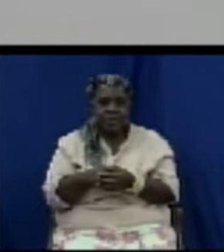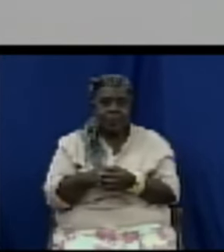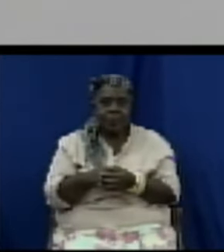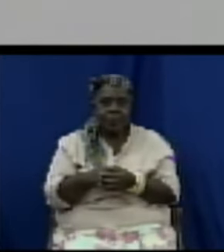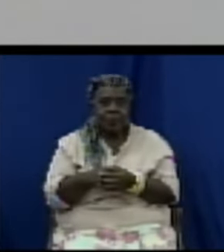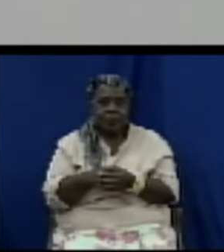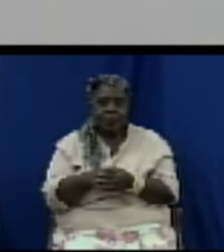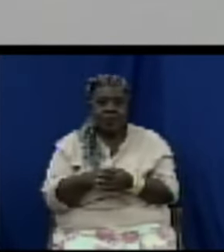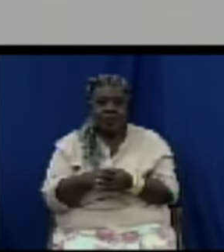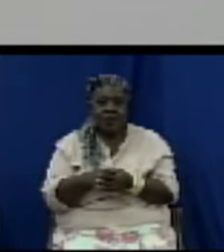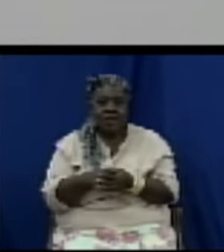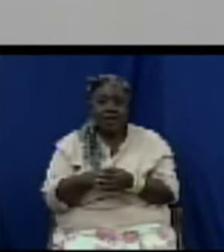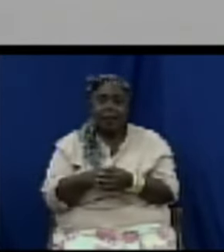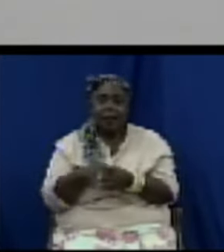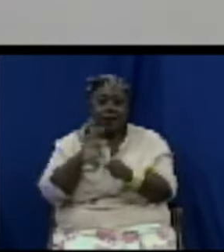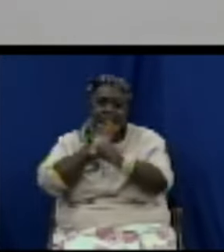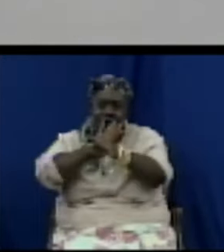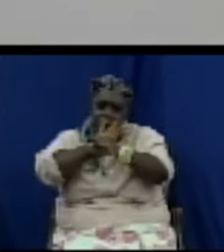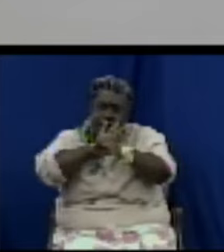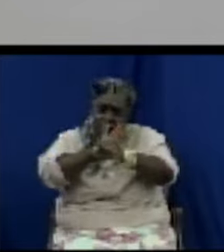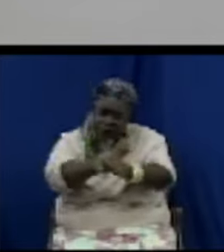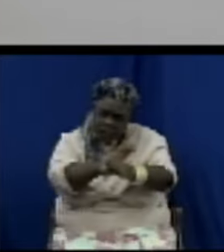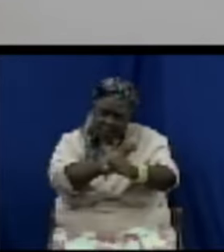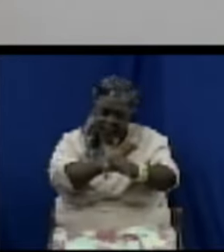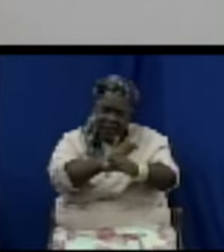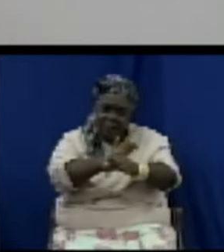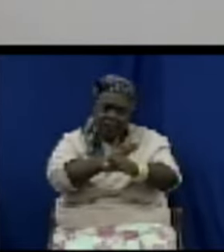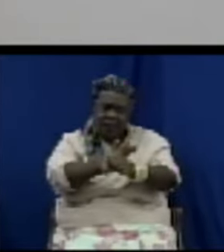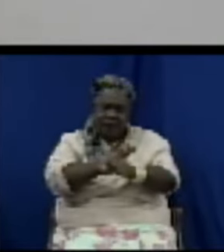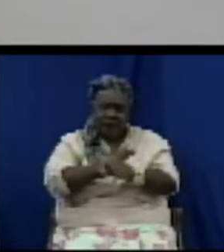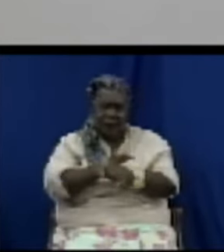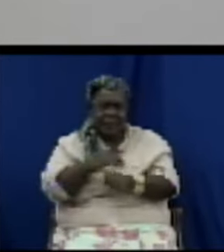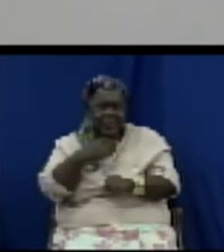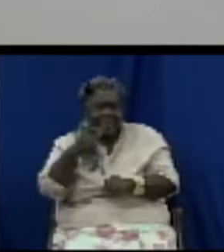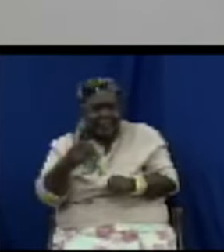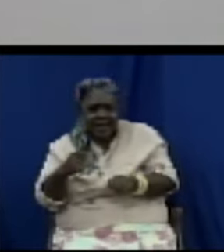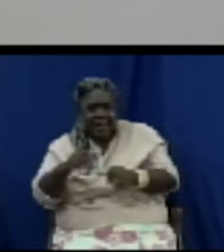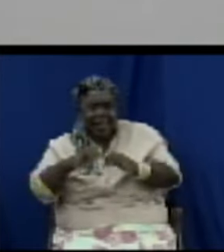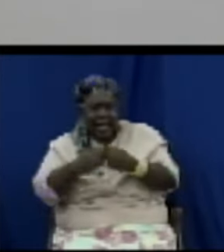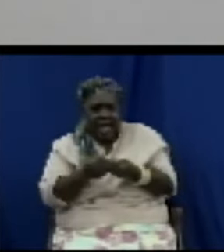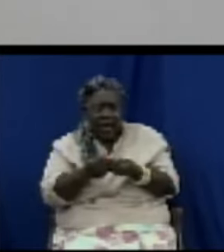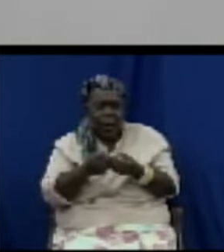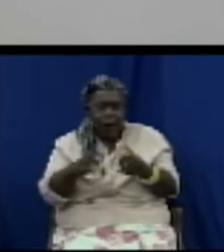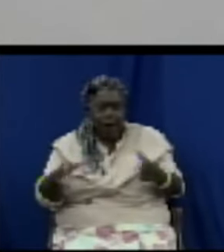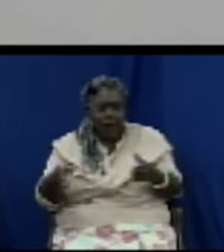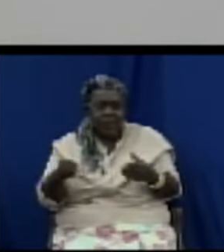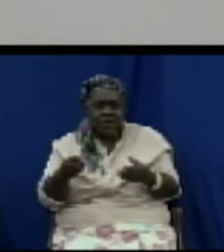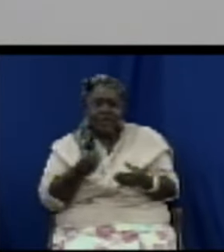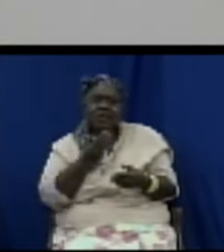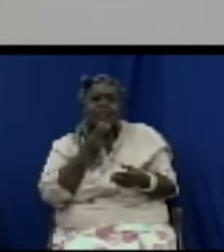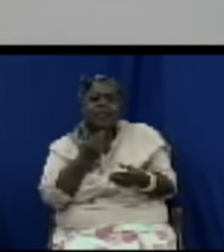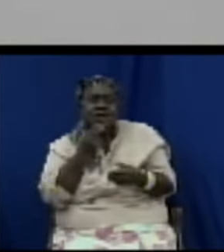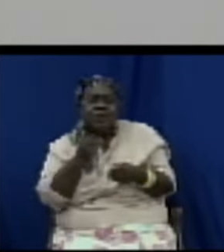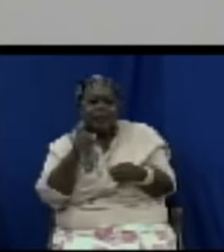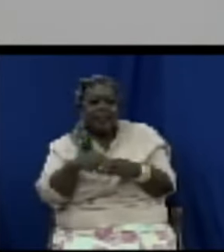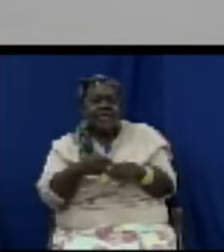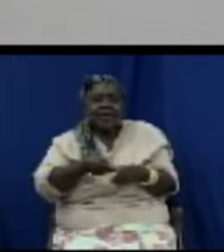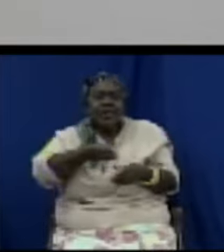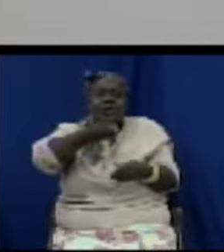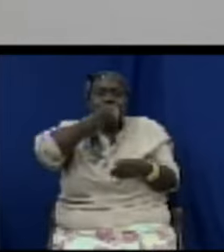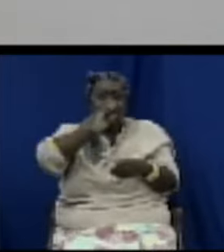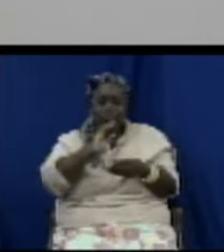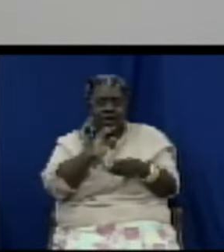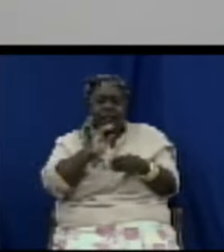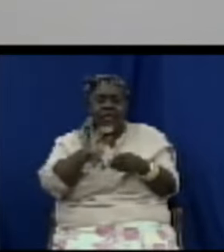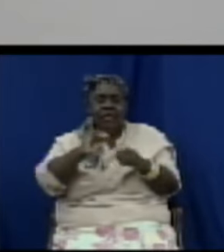are forced even to state how much sugar is in your drink how much the carbs the calories